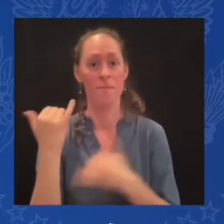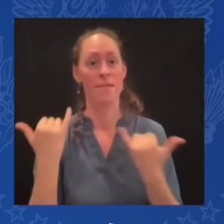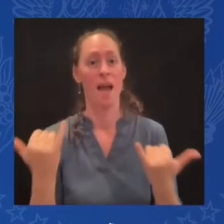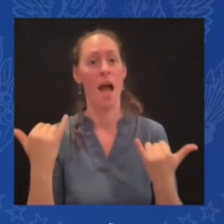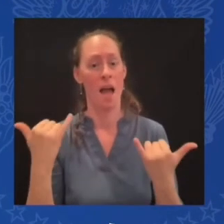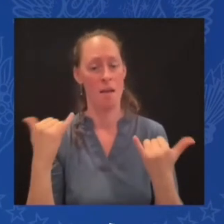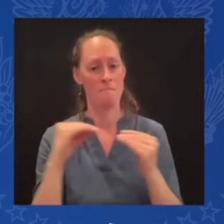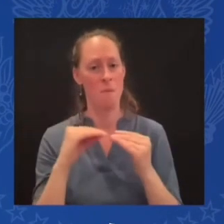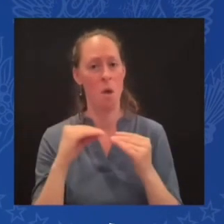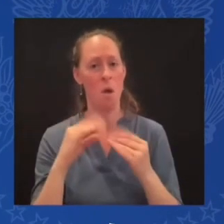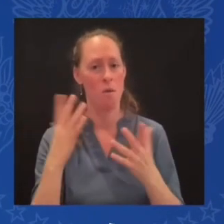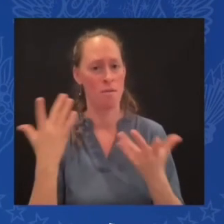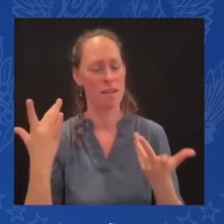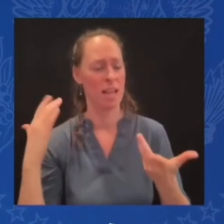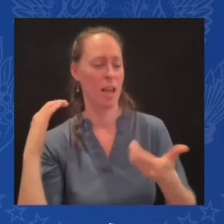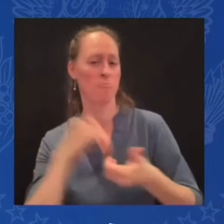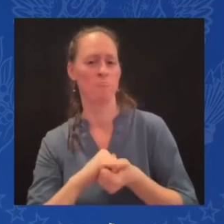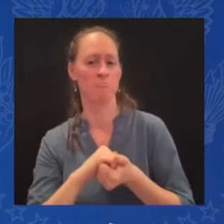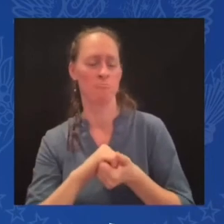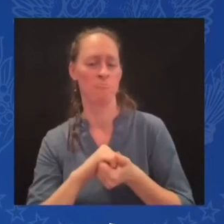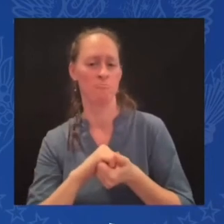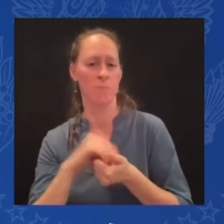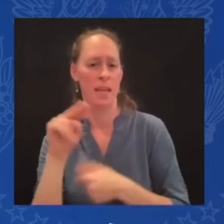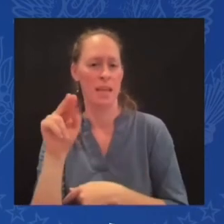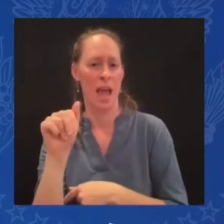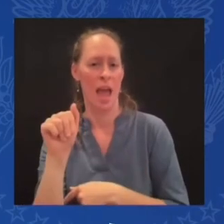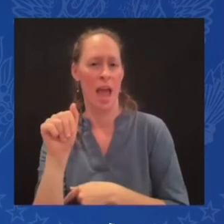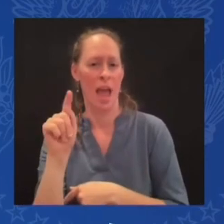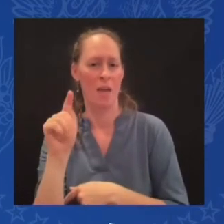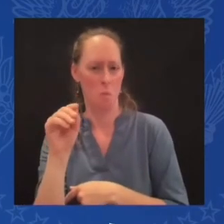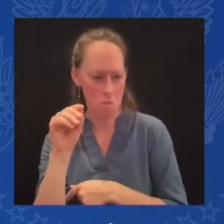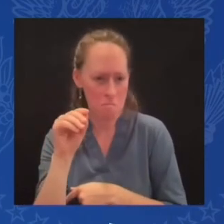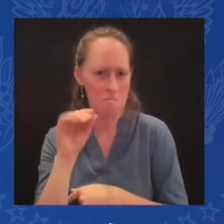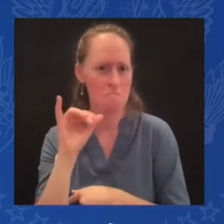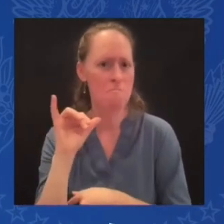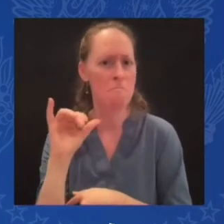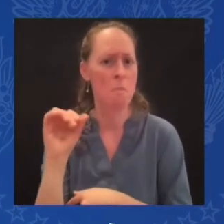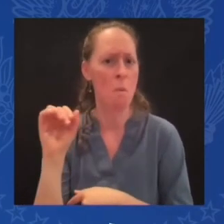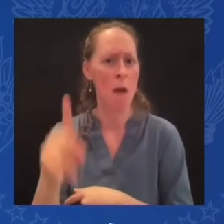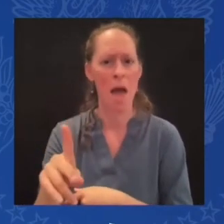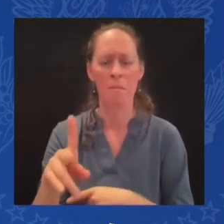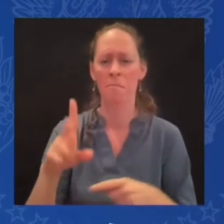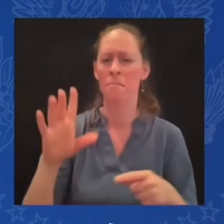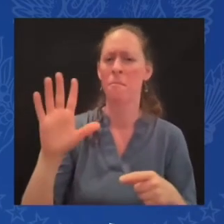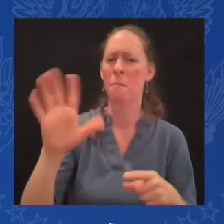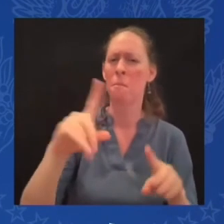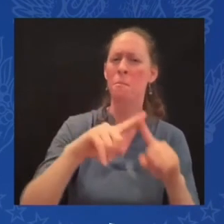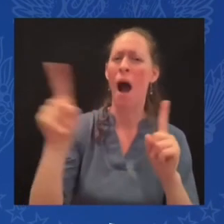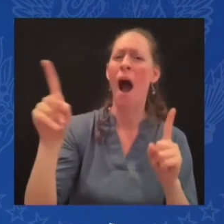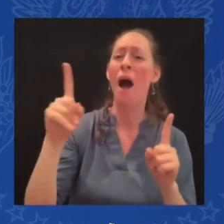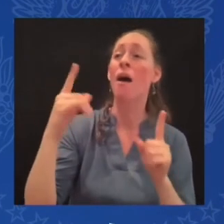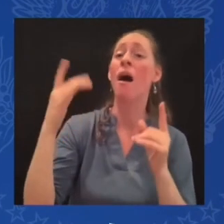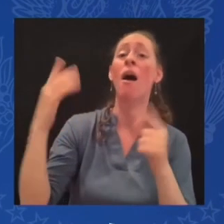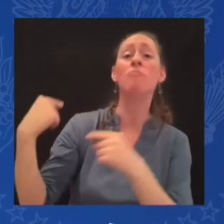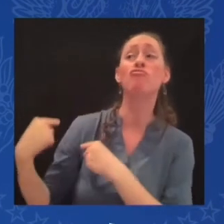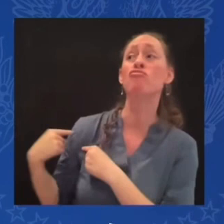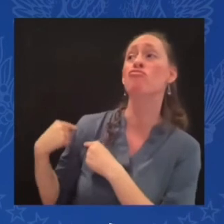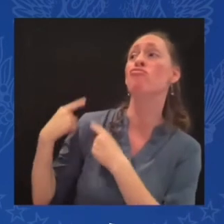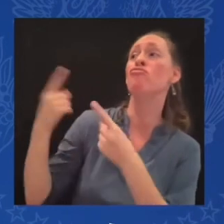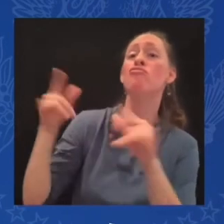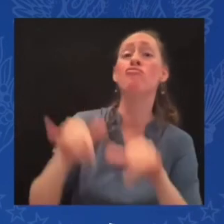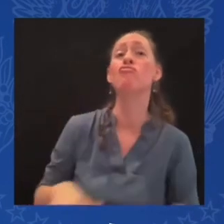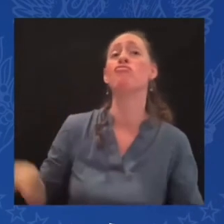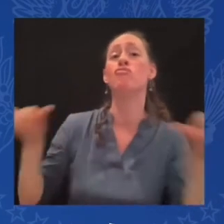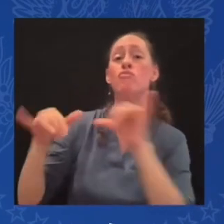context in which I said that was the gentleman who occupies a seat on the other side of your border in Moscow,